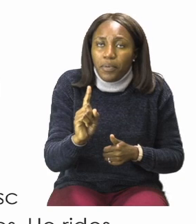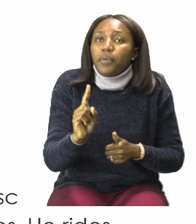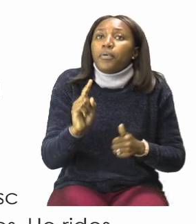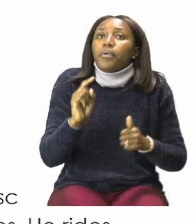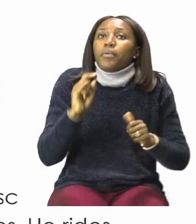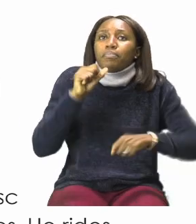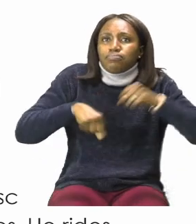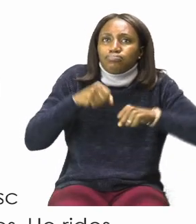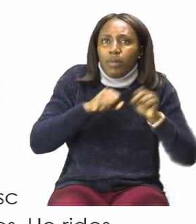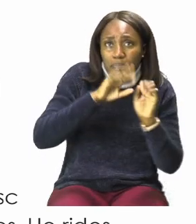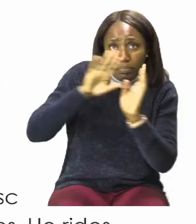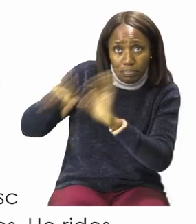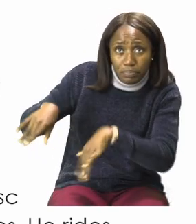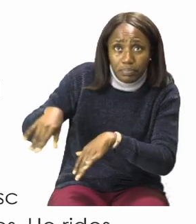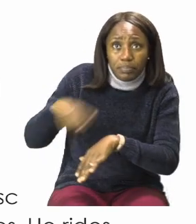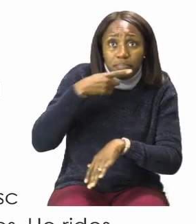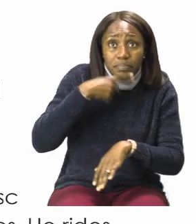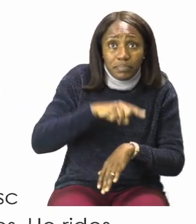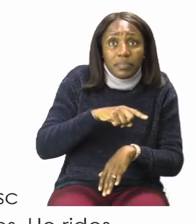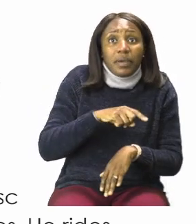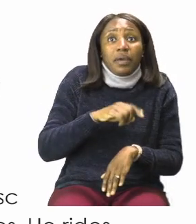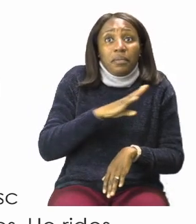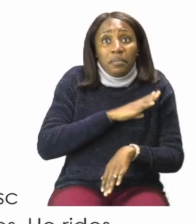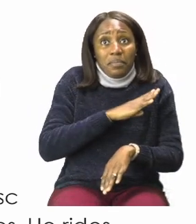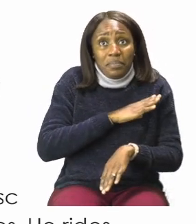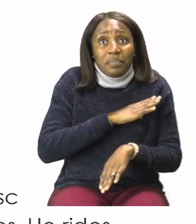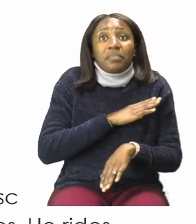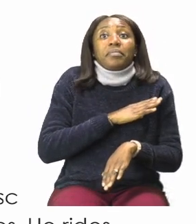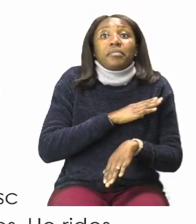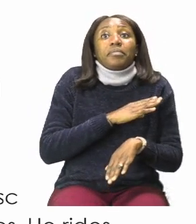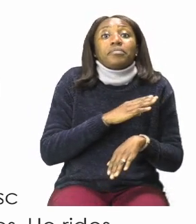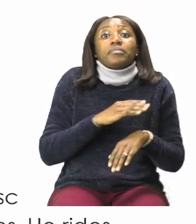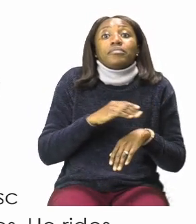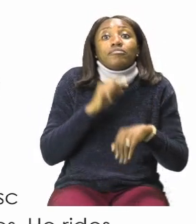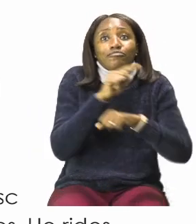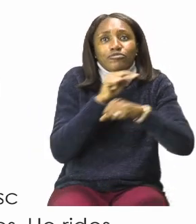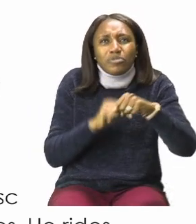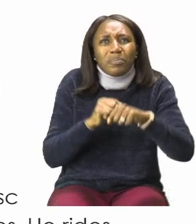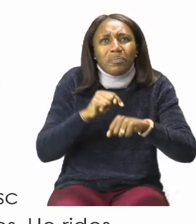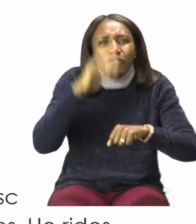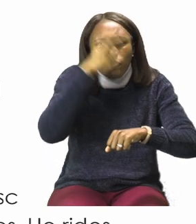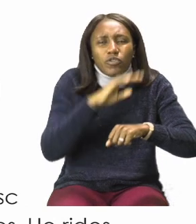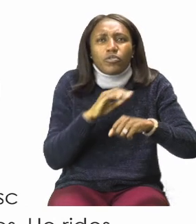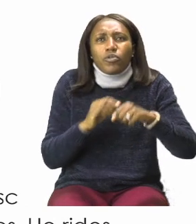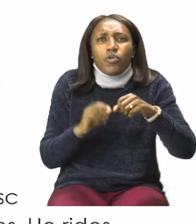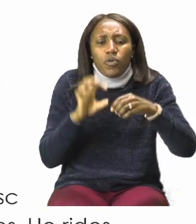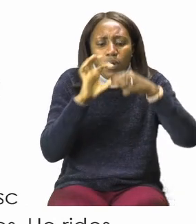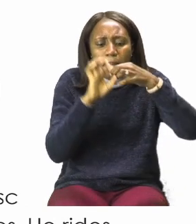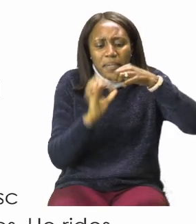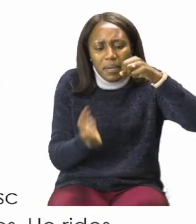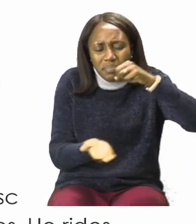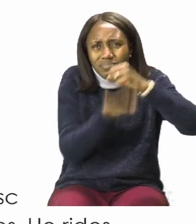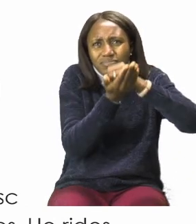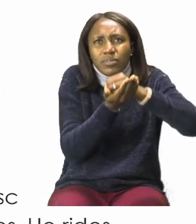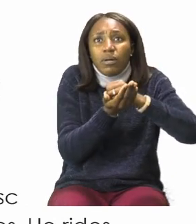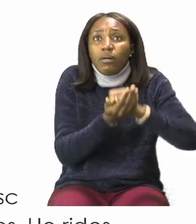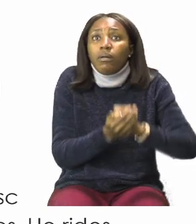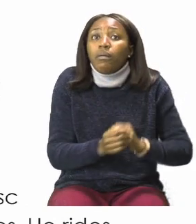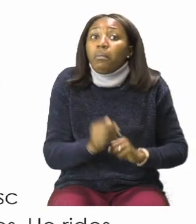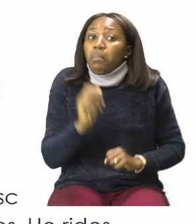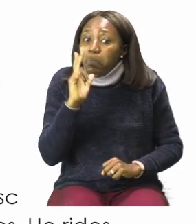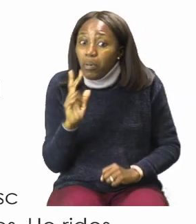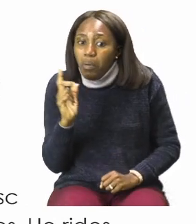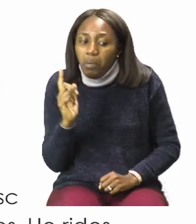shop. He didn't lock it. Someone took his bicycle.